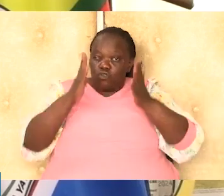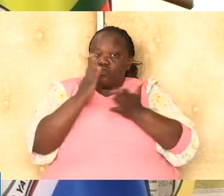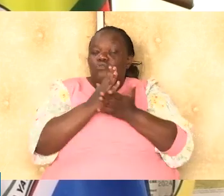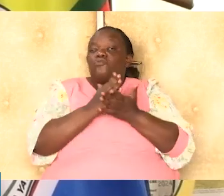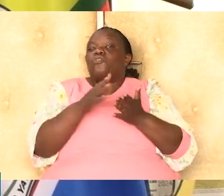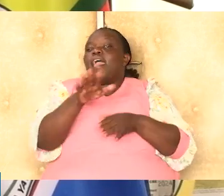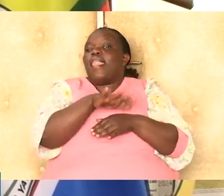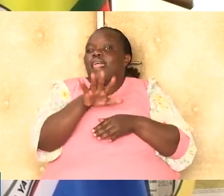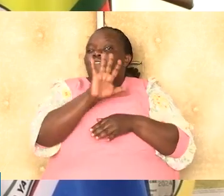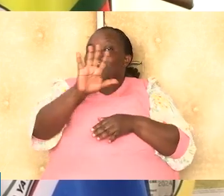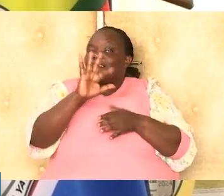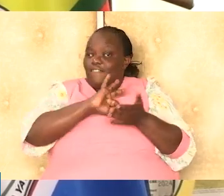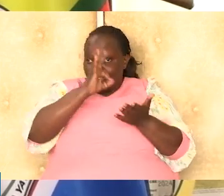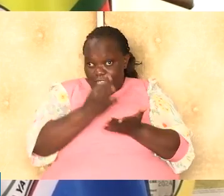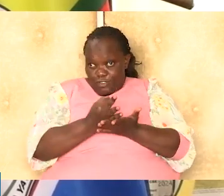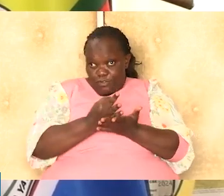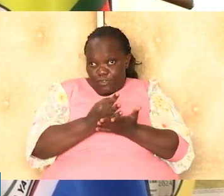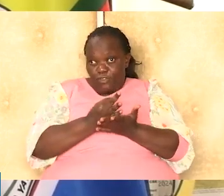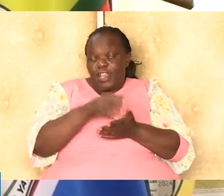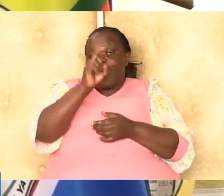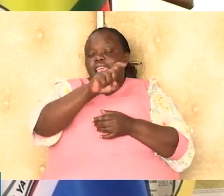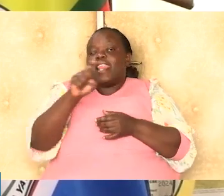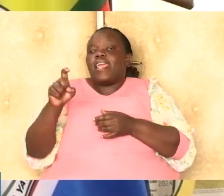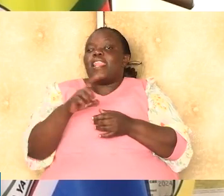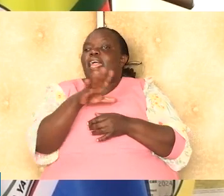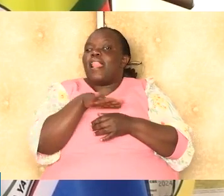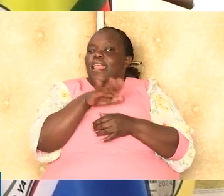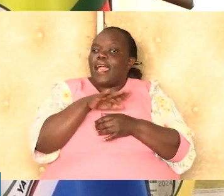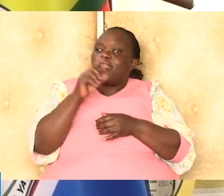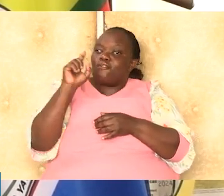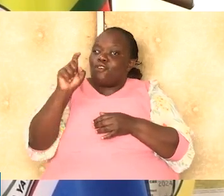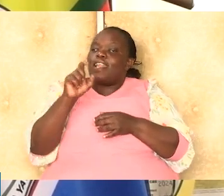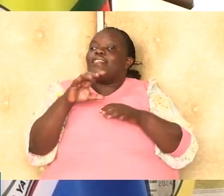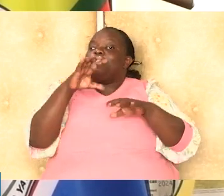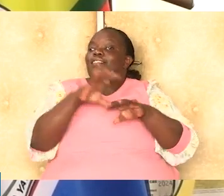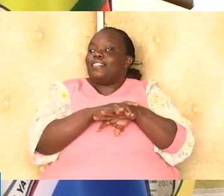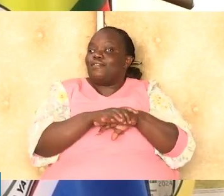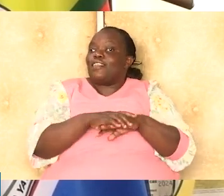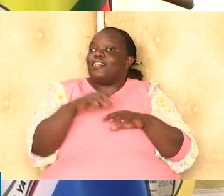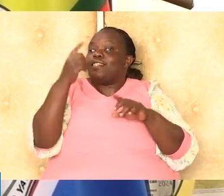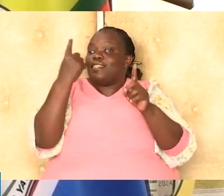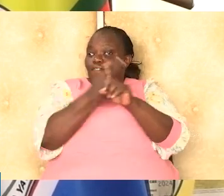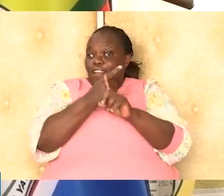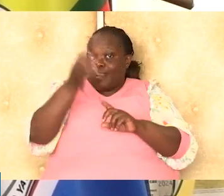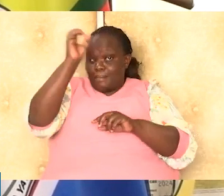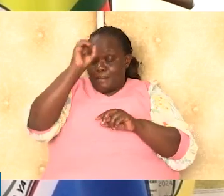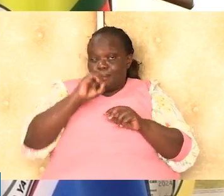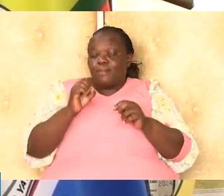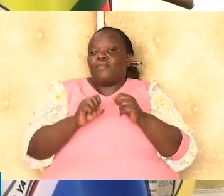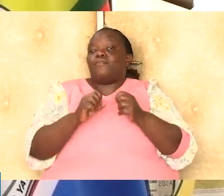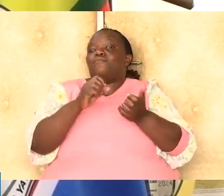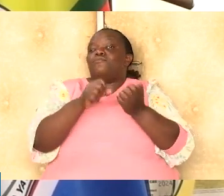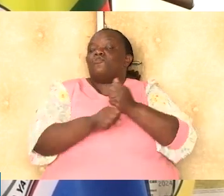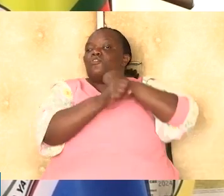categorized into five financial need bands, each receiving a varying percentage of scholarships, tuition